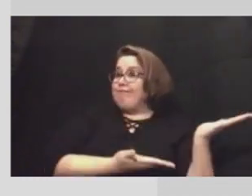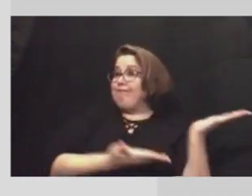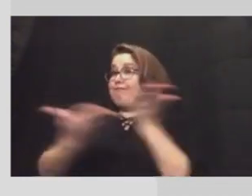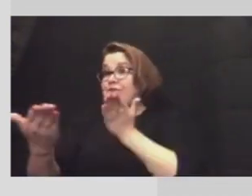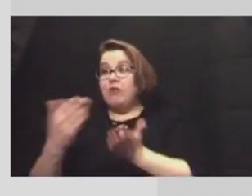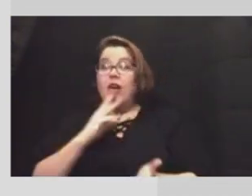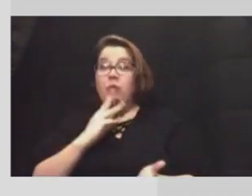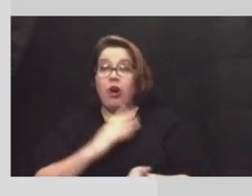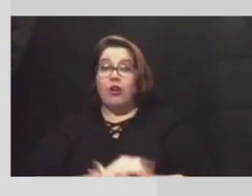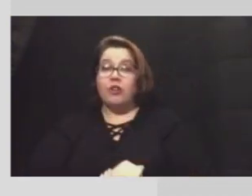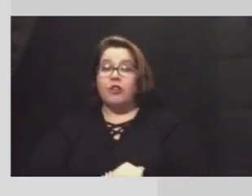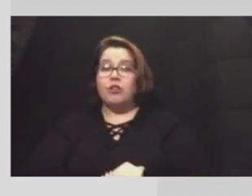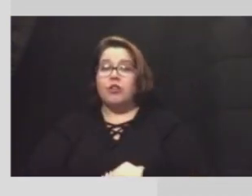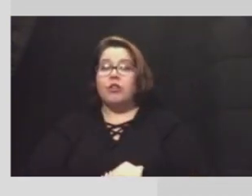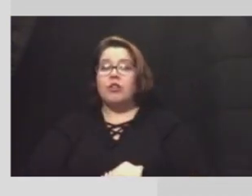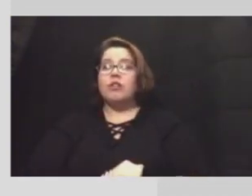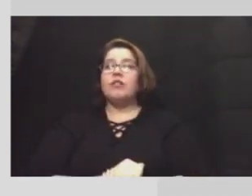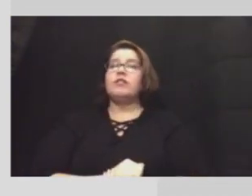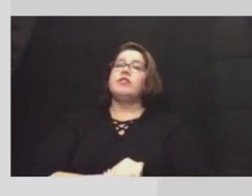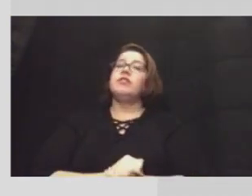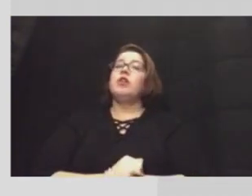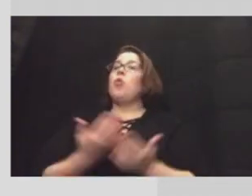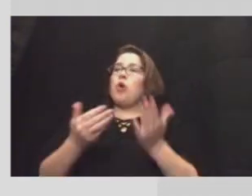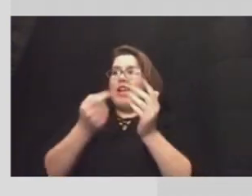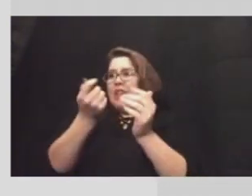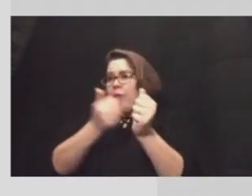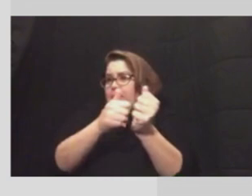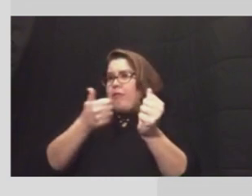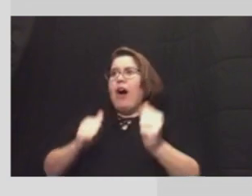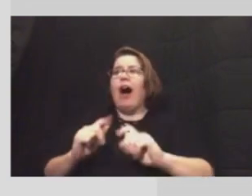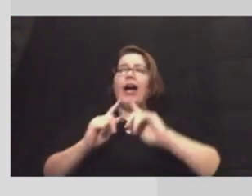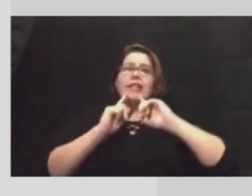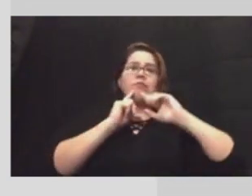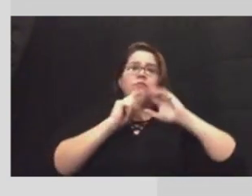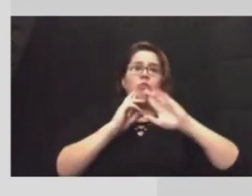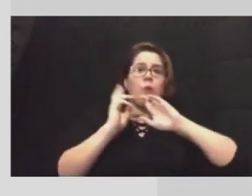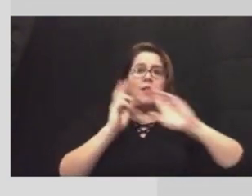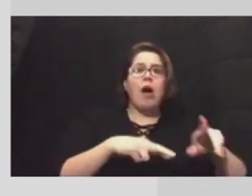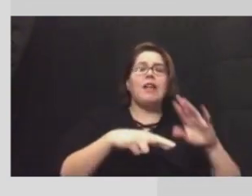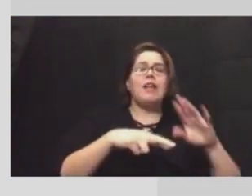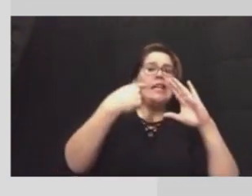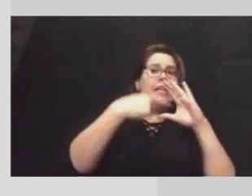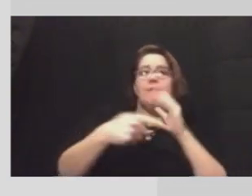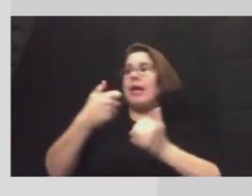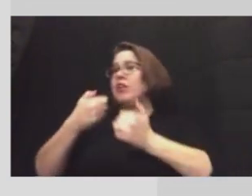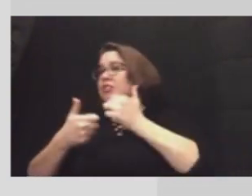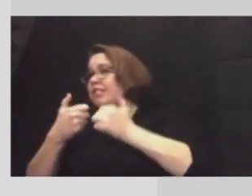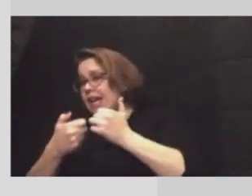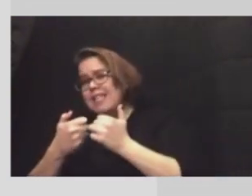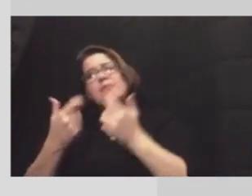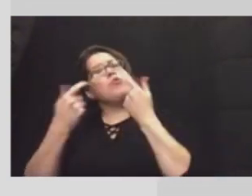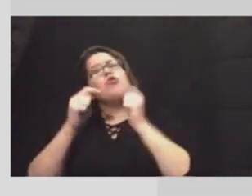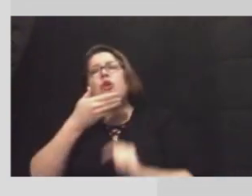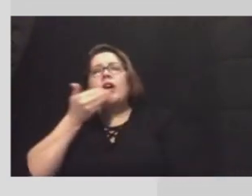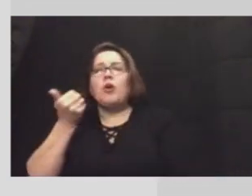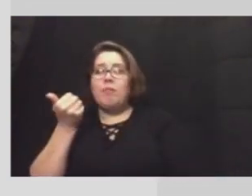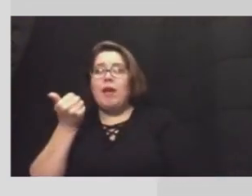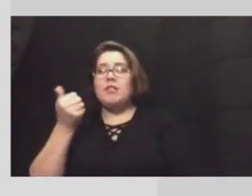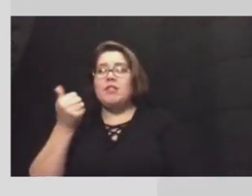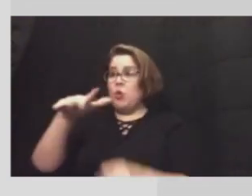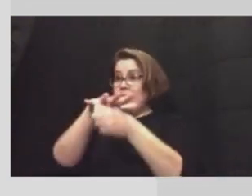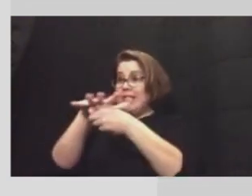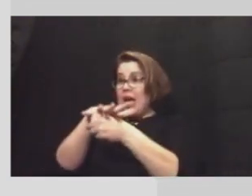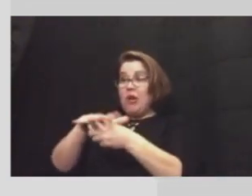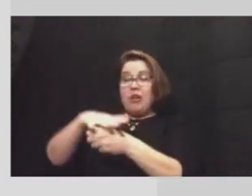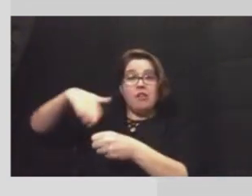you. I am way behind answering texts and phone calls and emails but we are trying as best we can. So these neighborhoods that